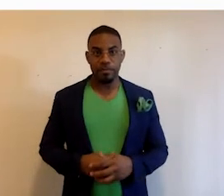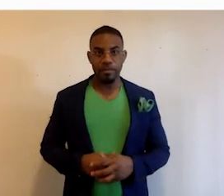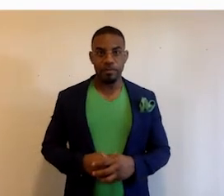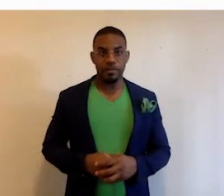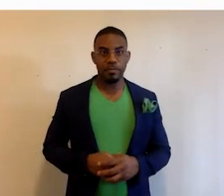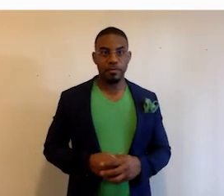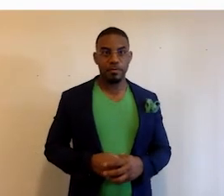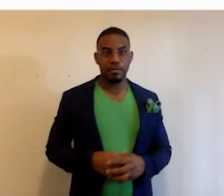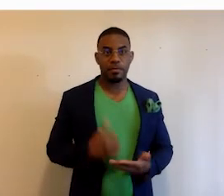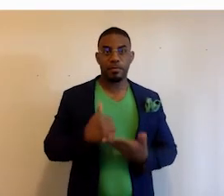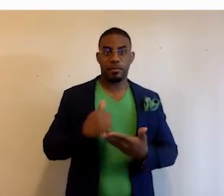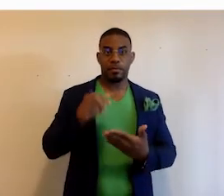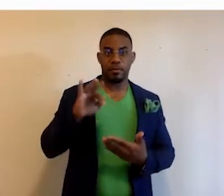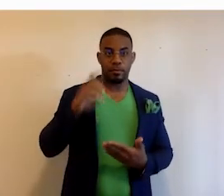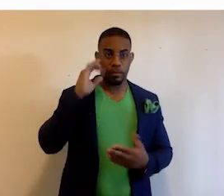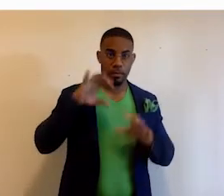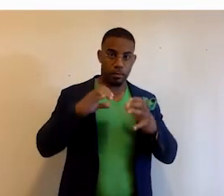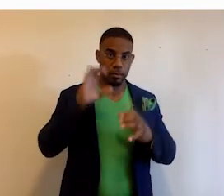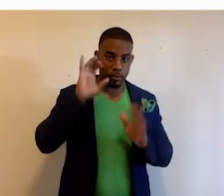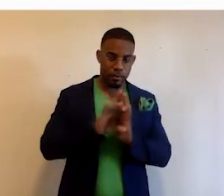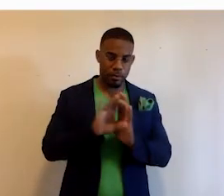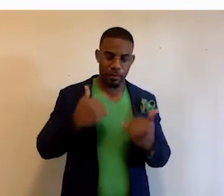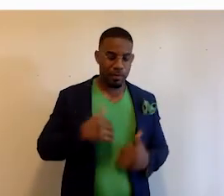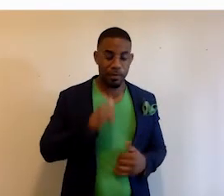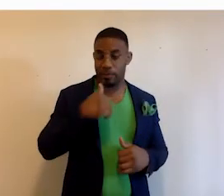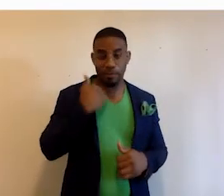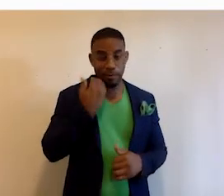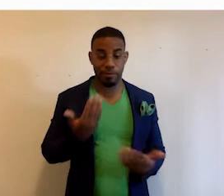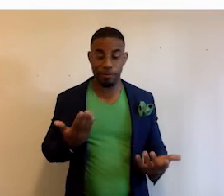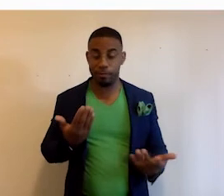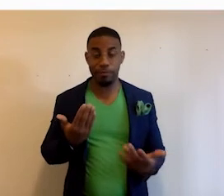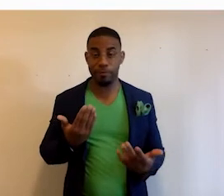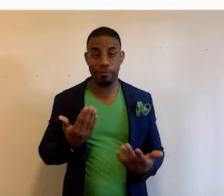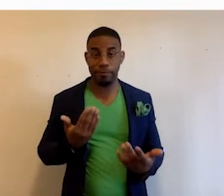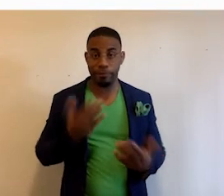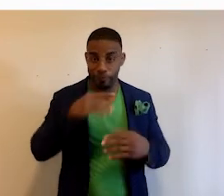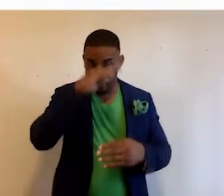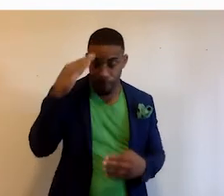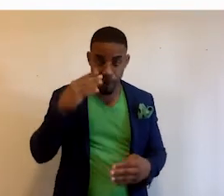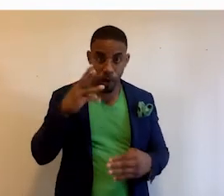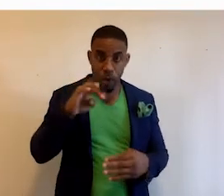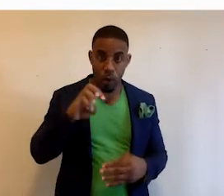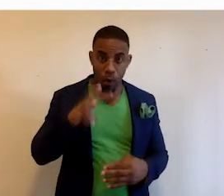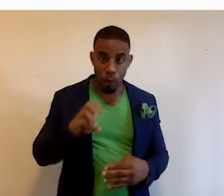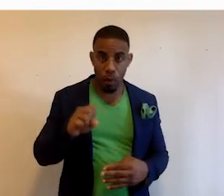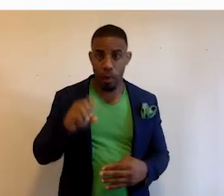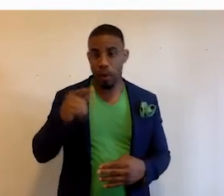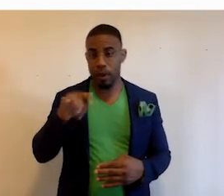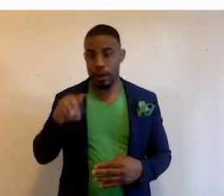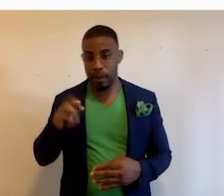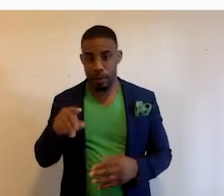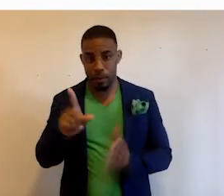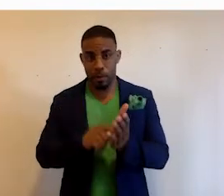The help file for Group Icon was, like me, unapologetically Black. And the Windows Gizmos book printed it